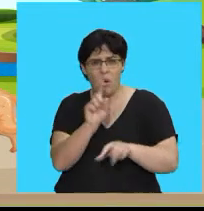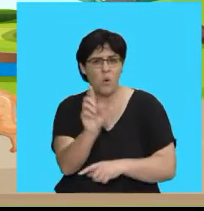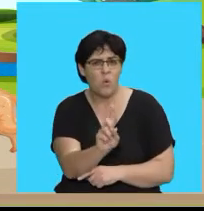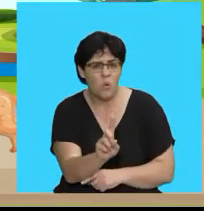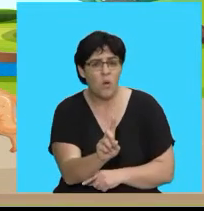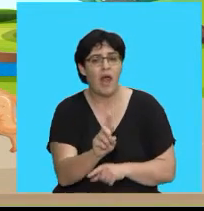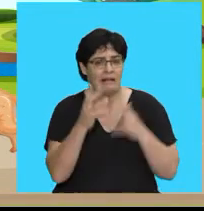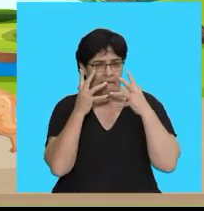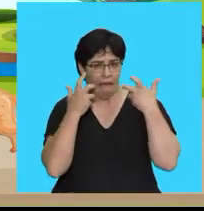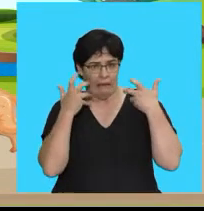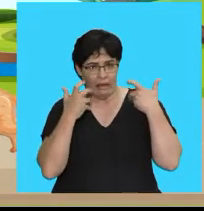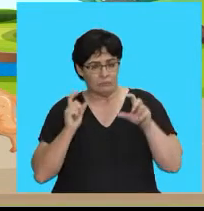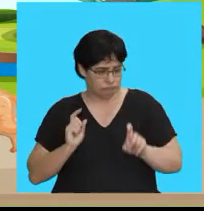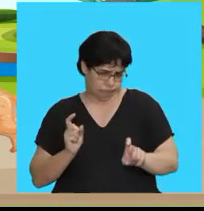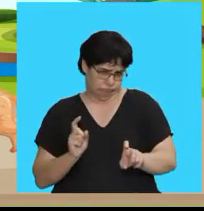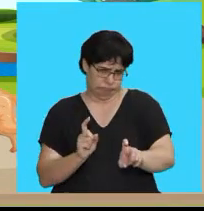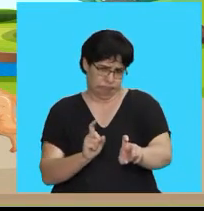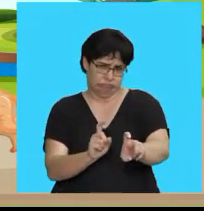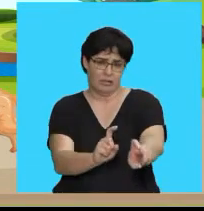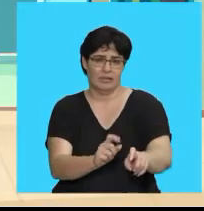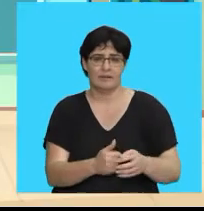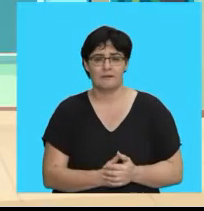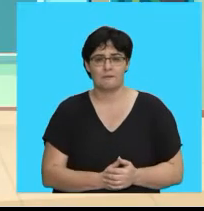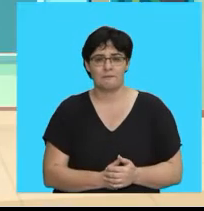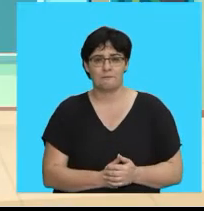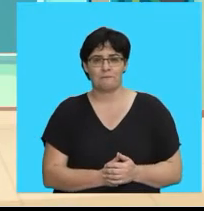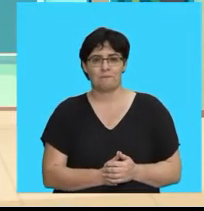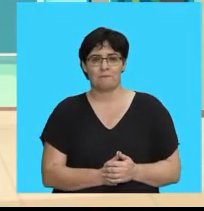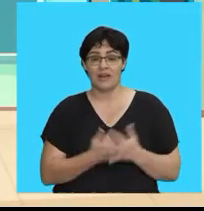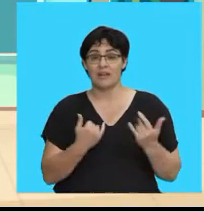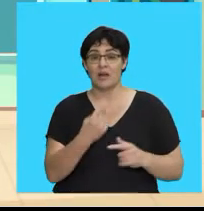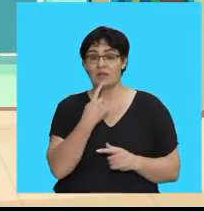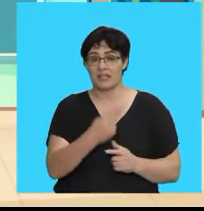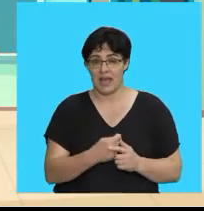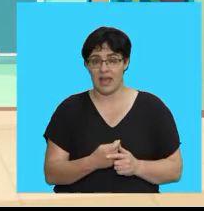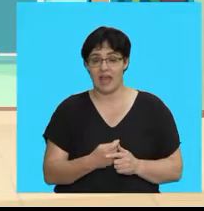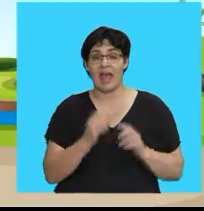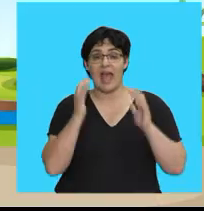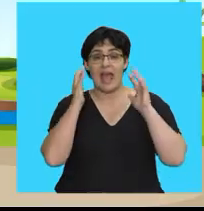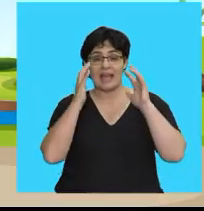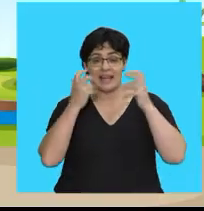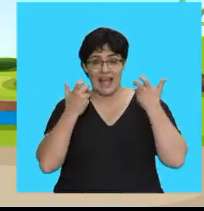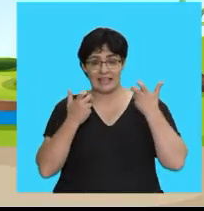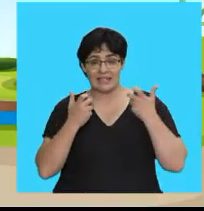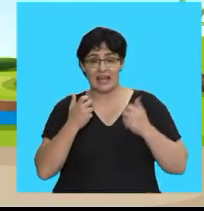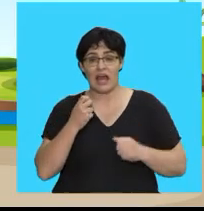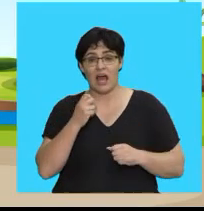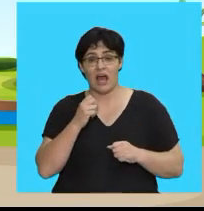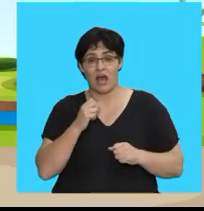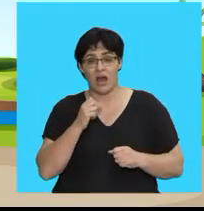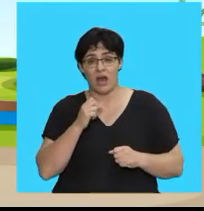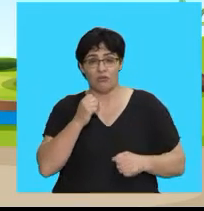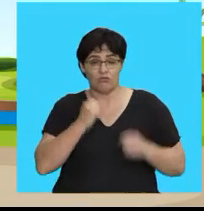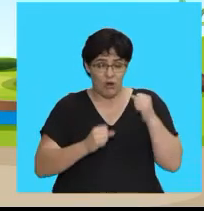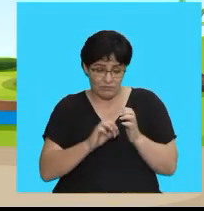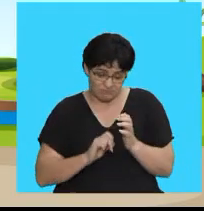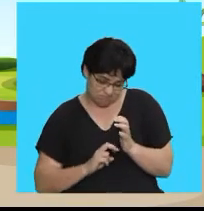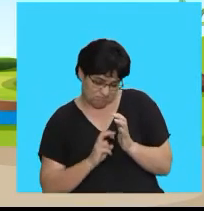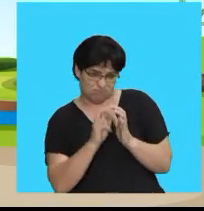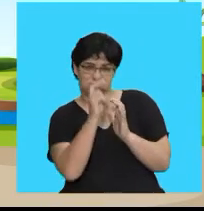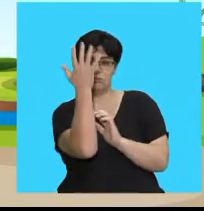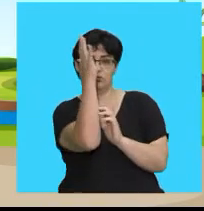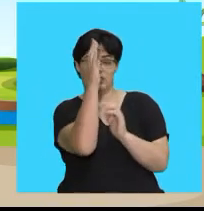The dog chases the cat Good Now say The cat runs up the tree